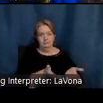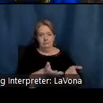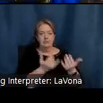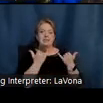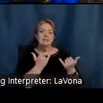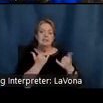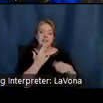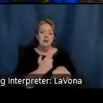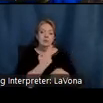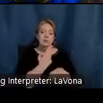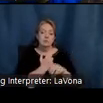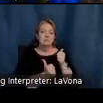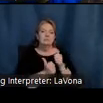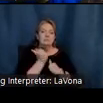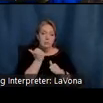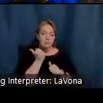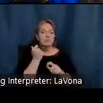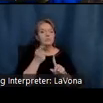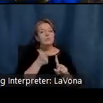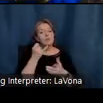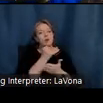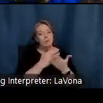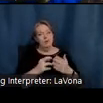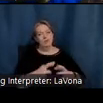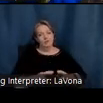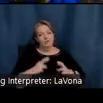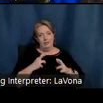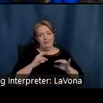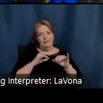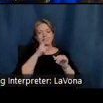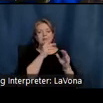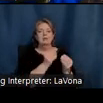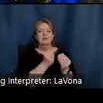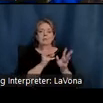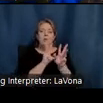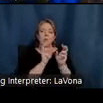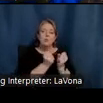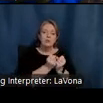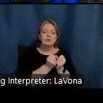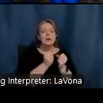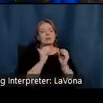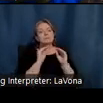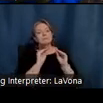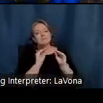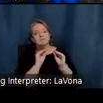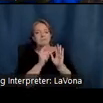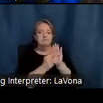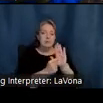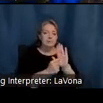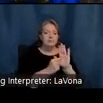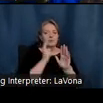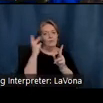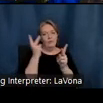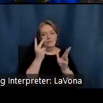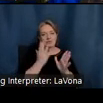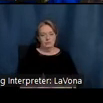is used primarily by artists in residence to provide workshops and demonstrations for our visitors.